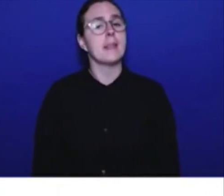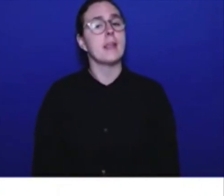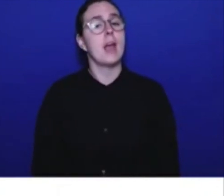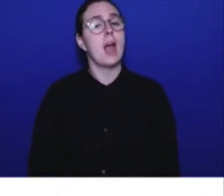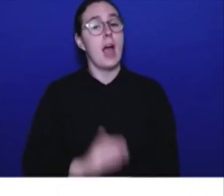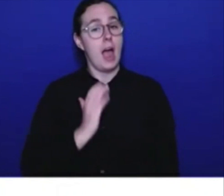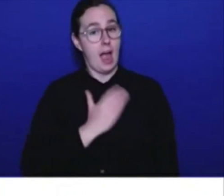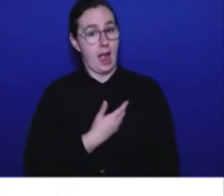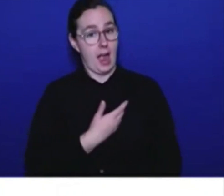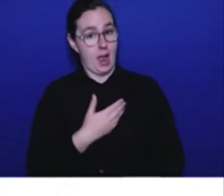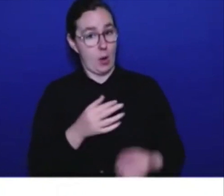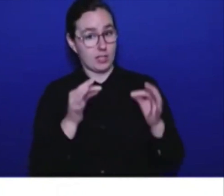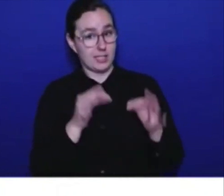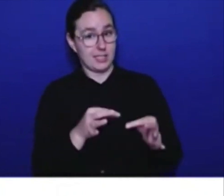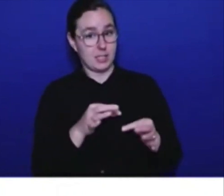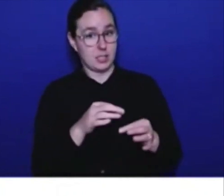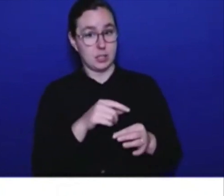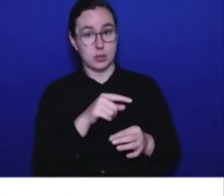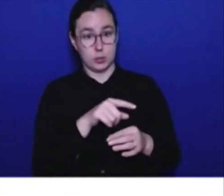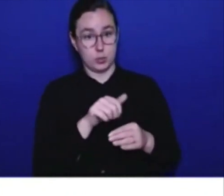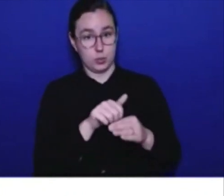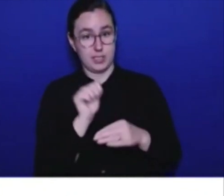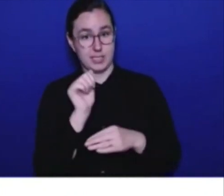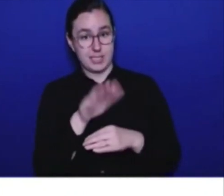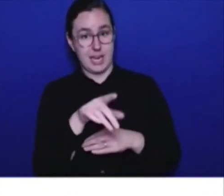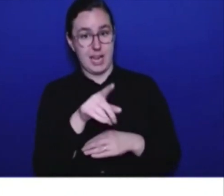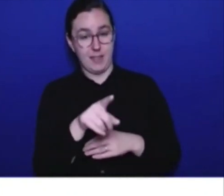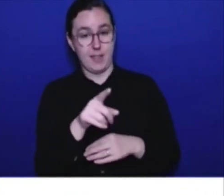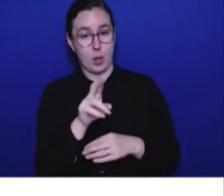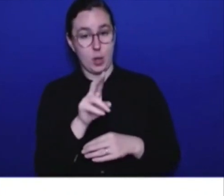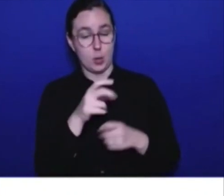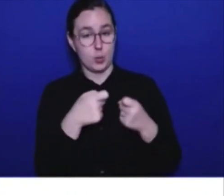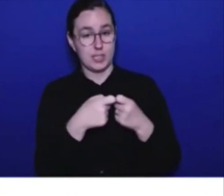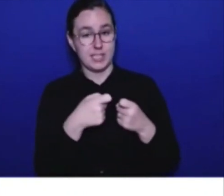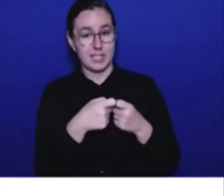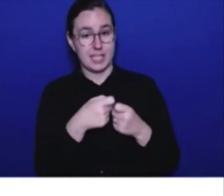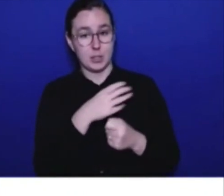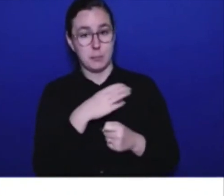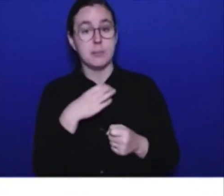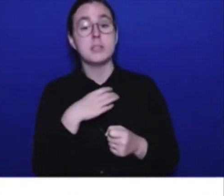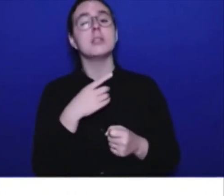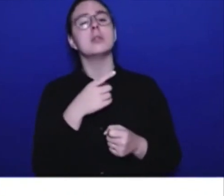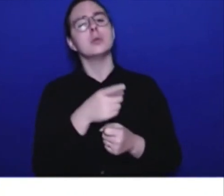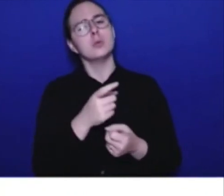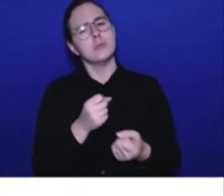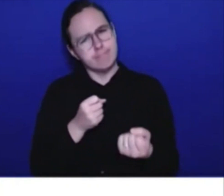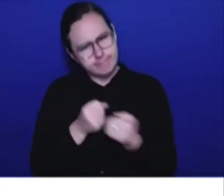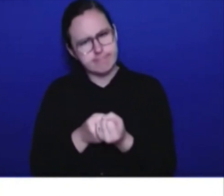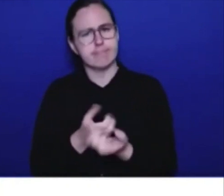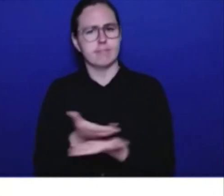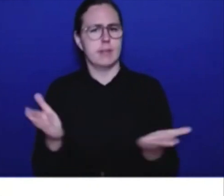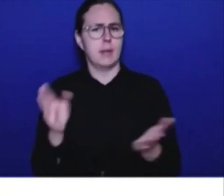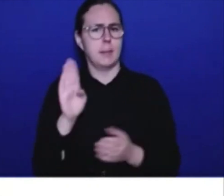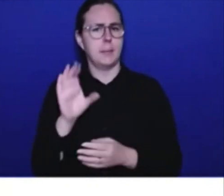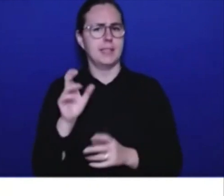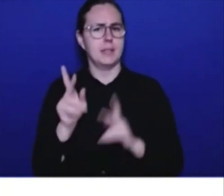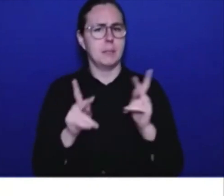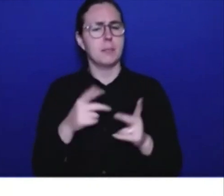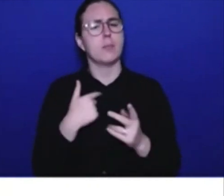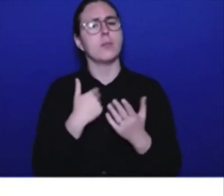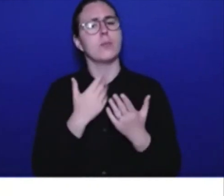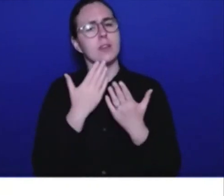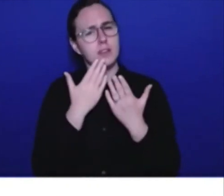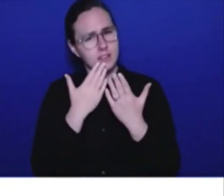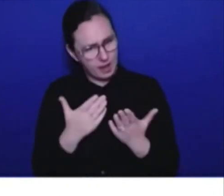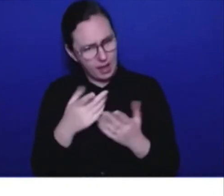is to ensure that British Columbians are supported through this time. And so we're very grateful for the Utilities Commission for doing the important